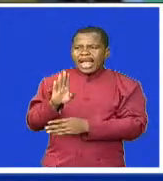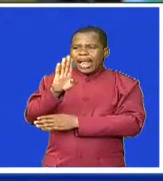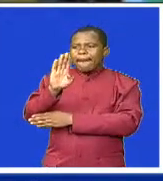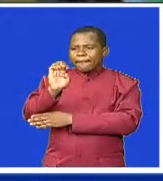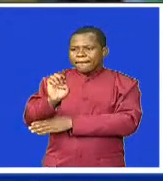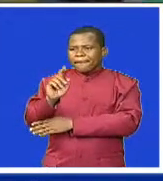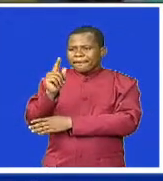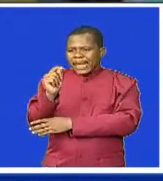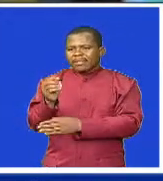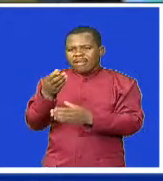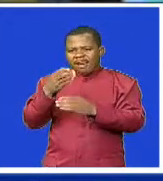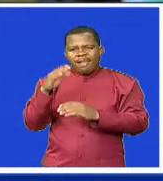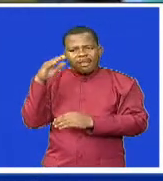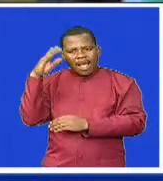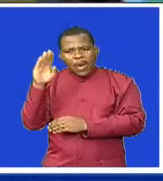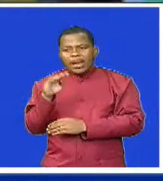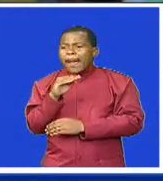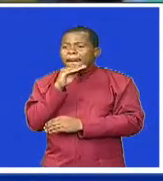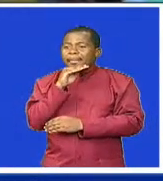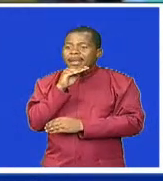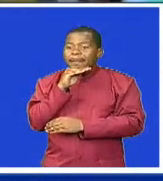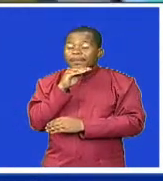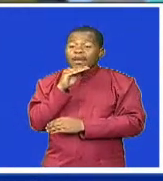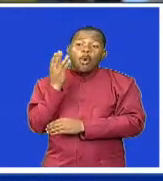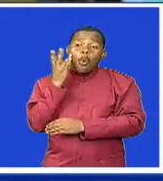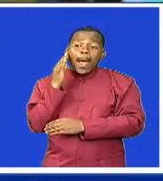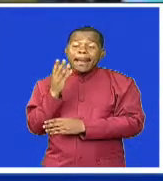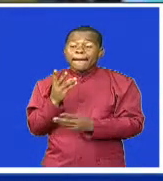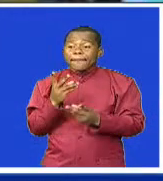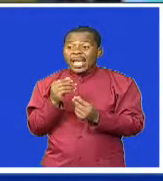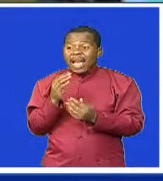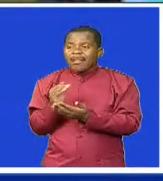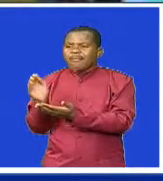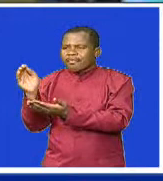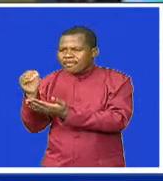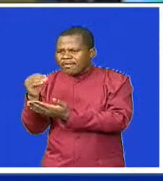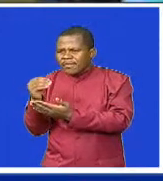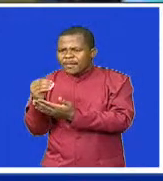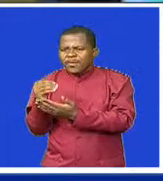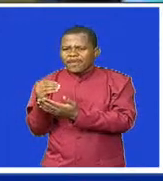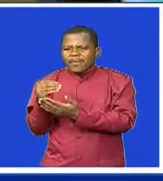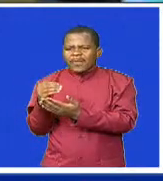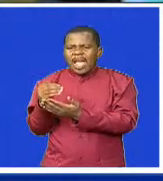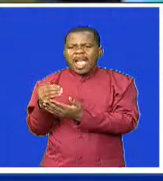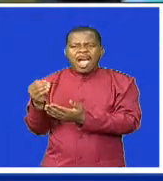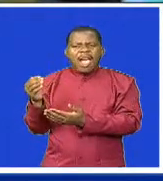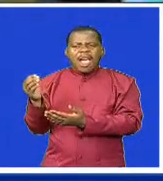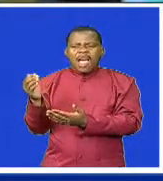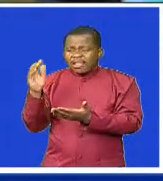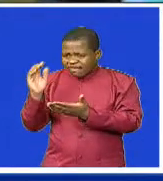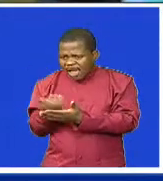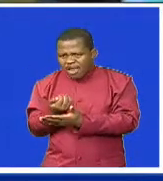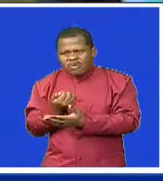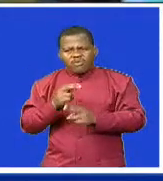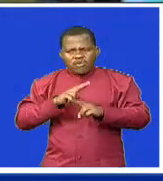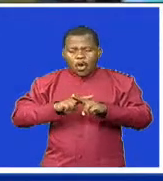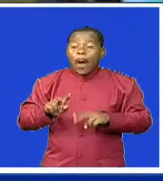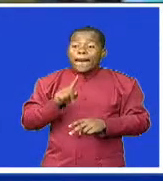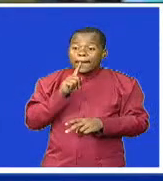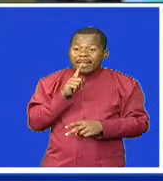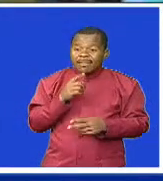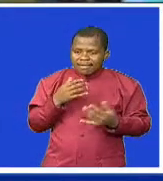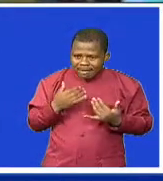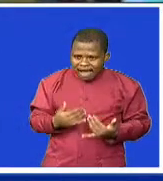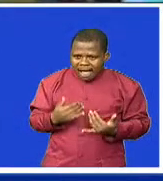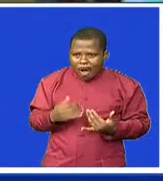lot money that I have a money have to pay for. I have a lot money that I have